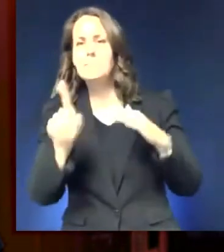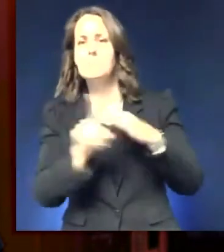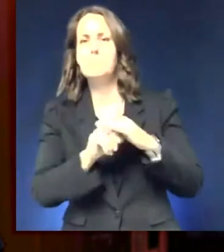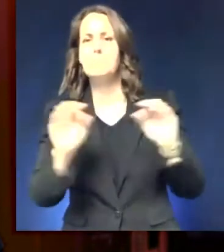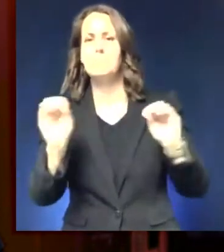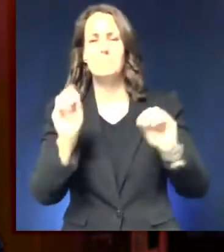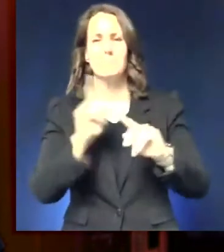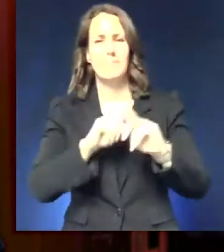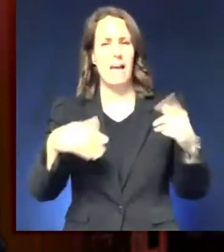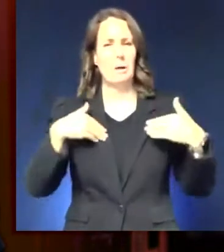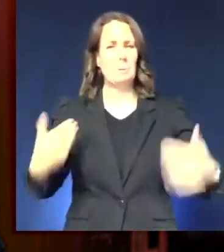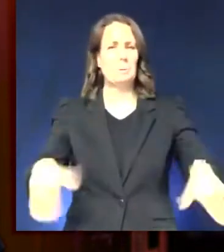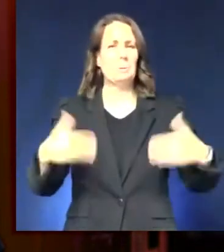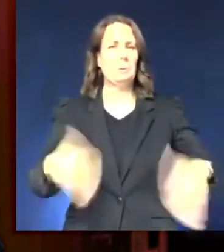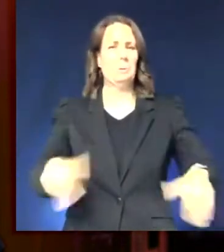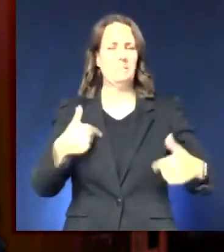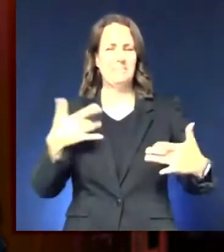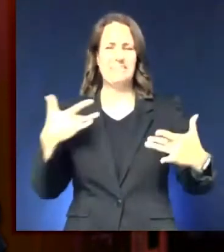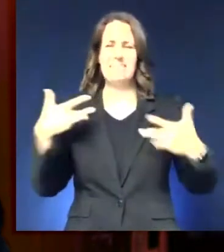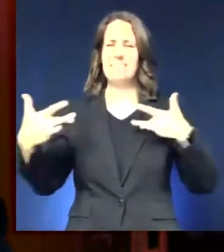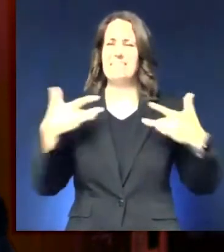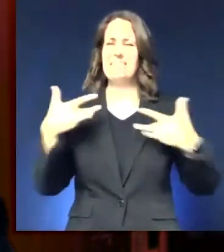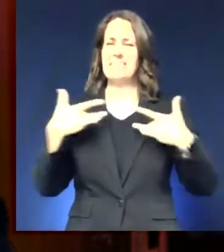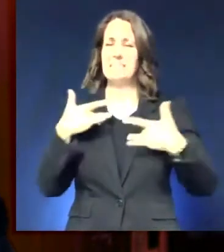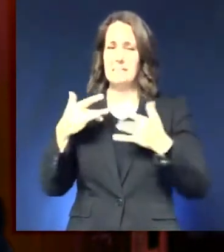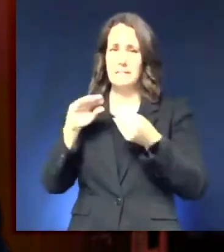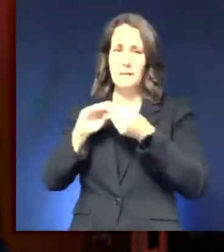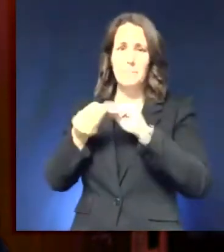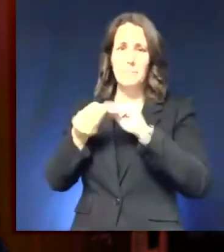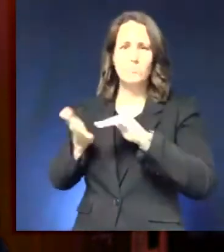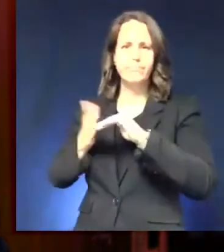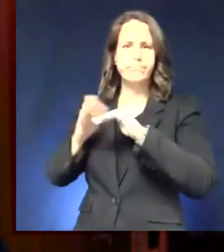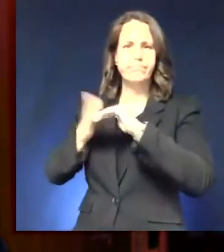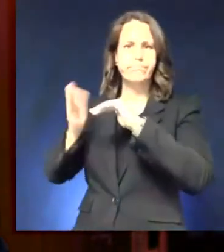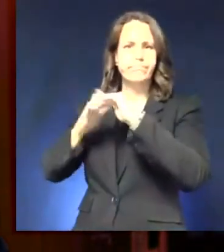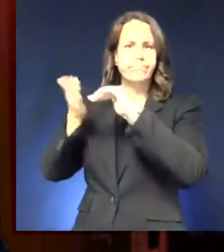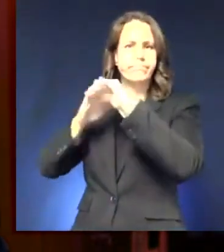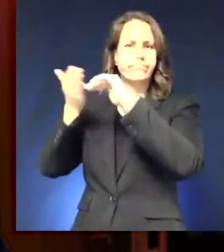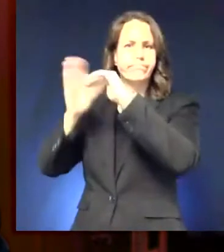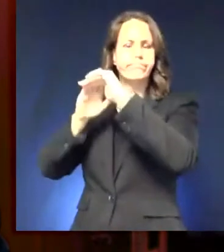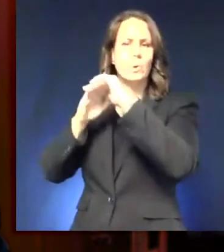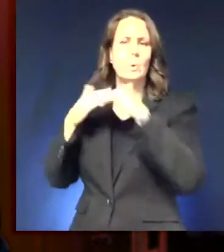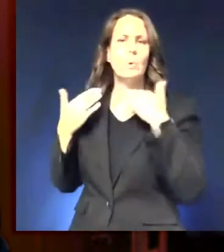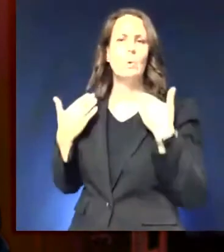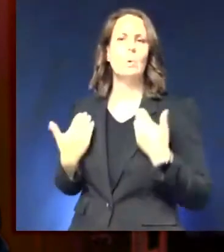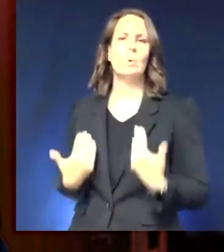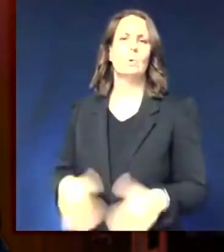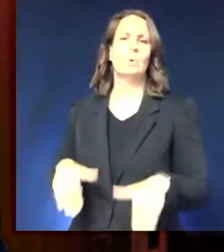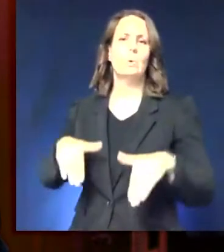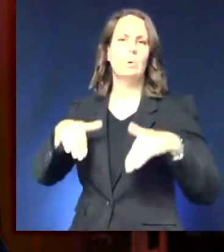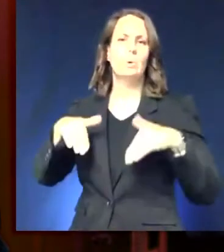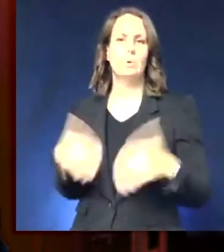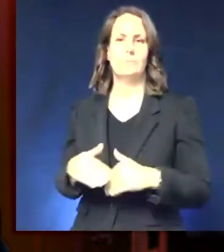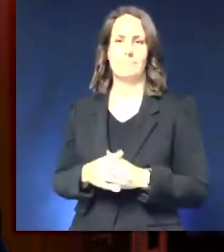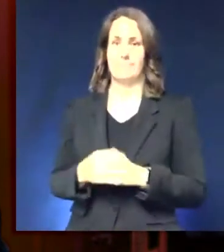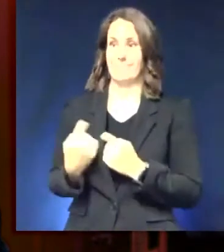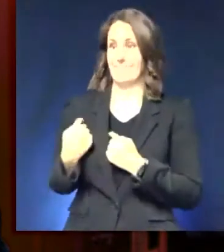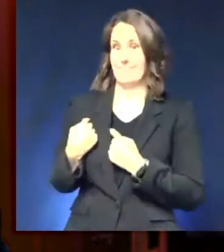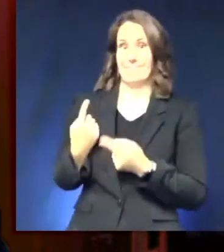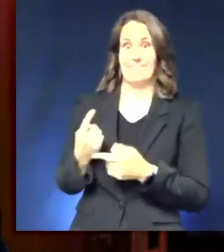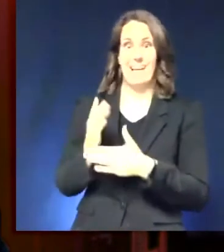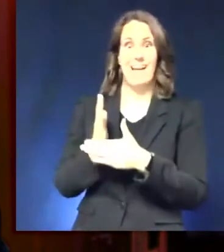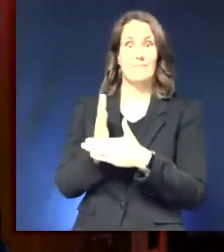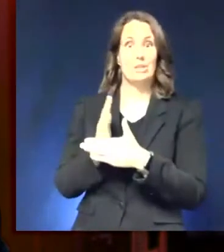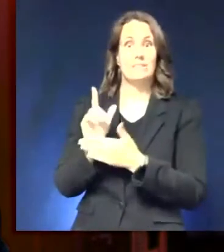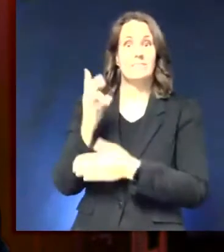-19 cases here in Wisconsin. As of earlier this week, the seven-day average in new confirmed cases has increased